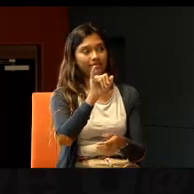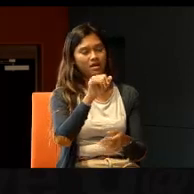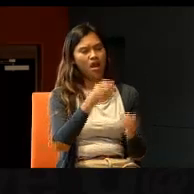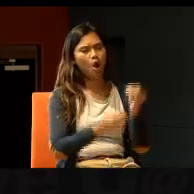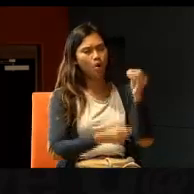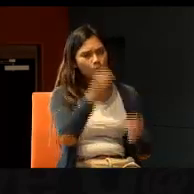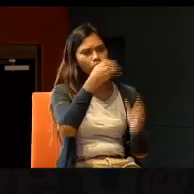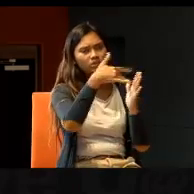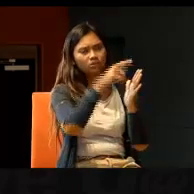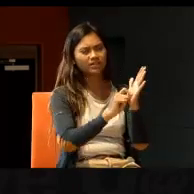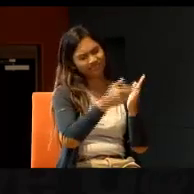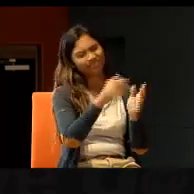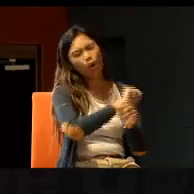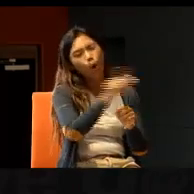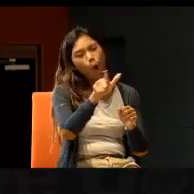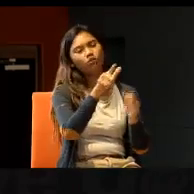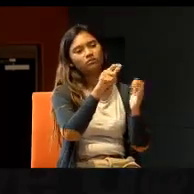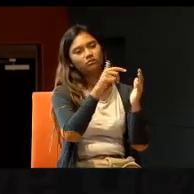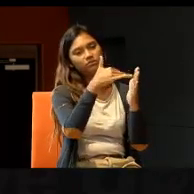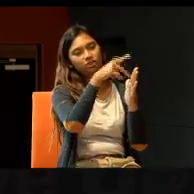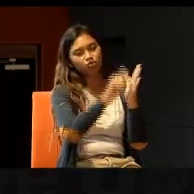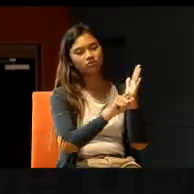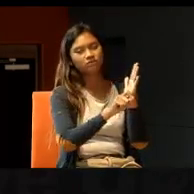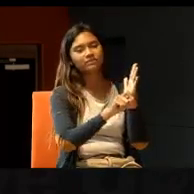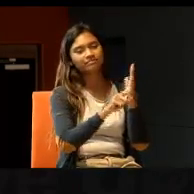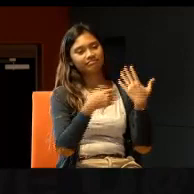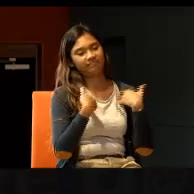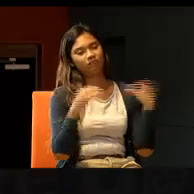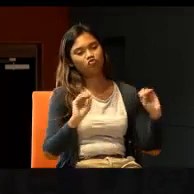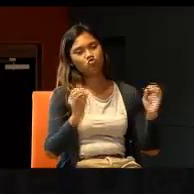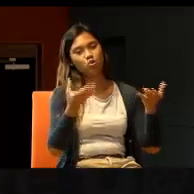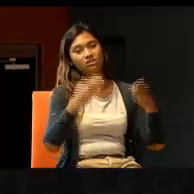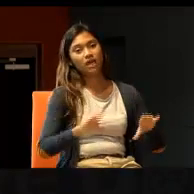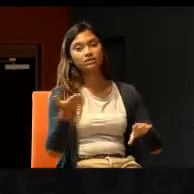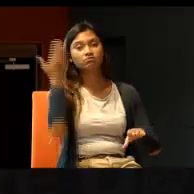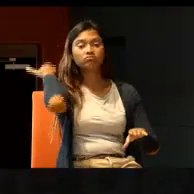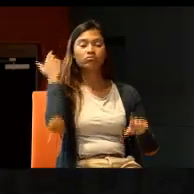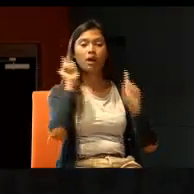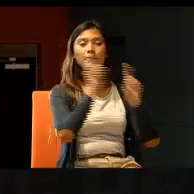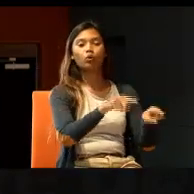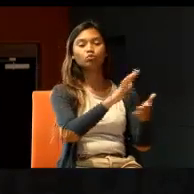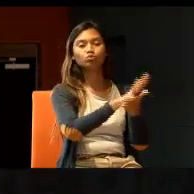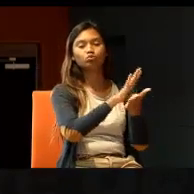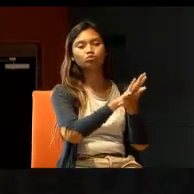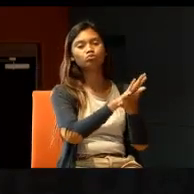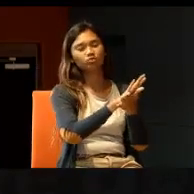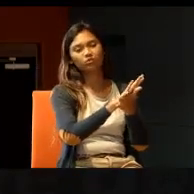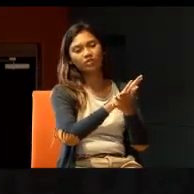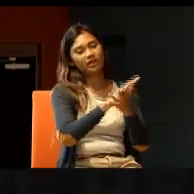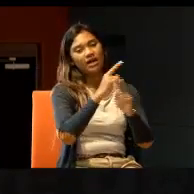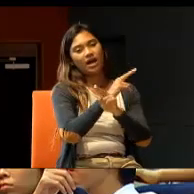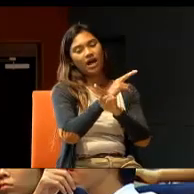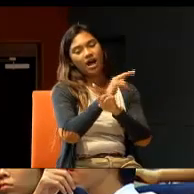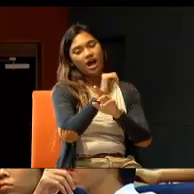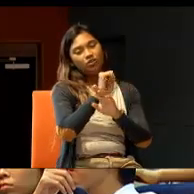of my students, you can say, all my students, had no chance, to go to school before. They were totally unagitated. Their ages, just switched,